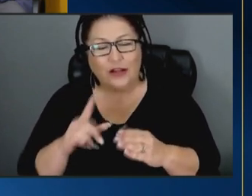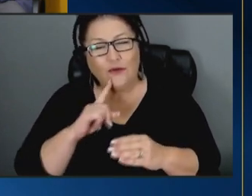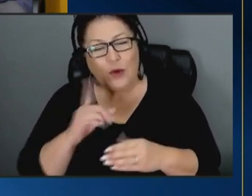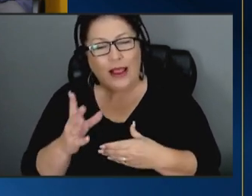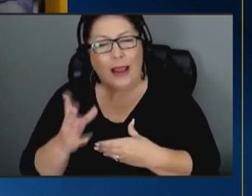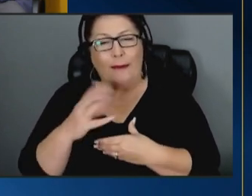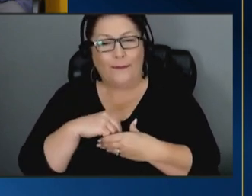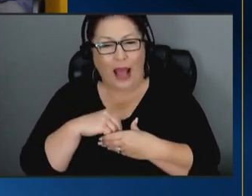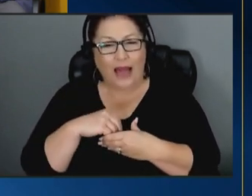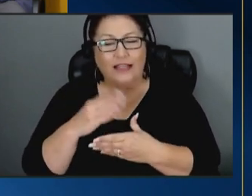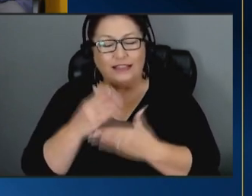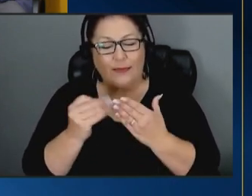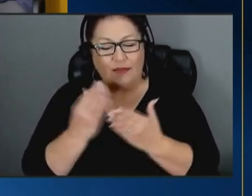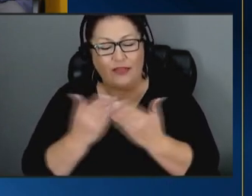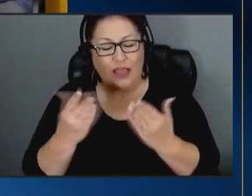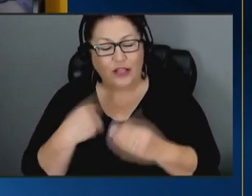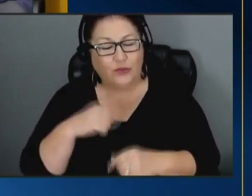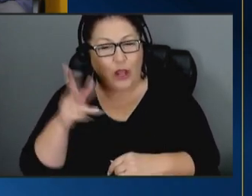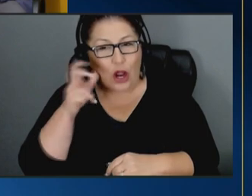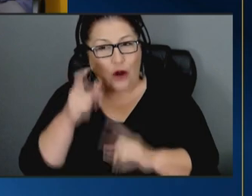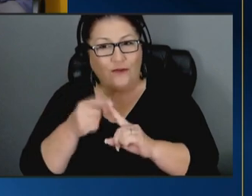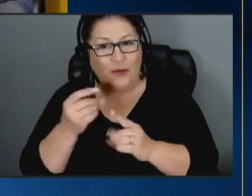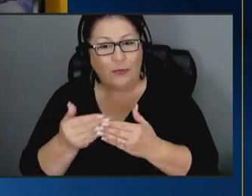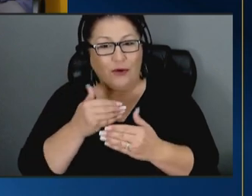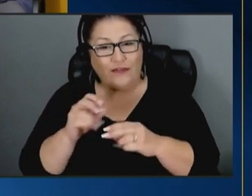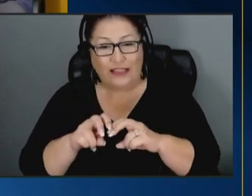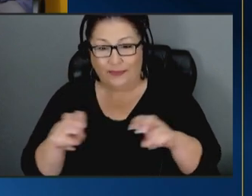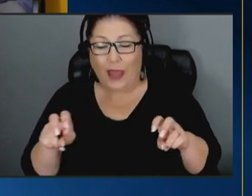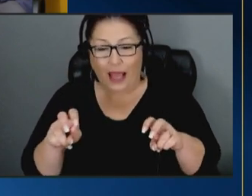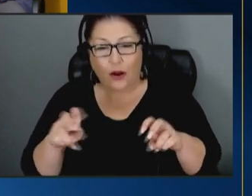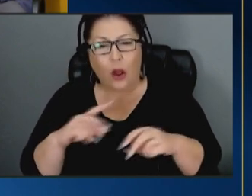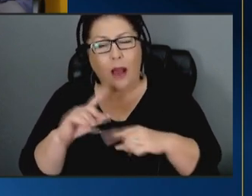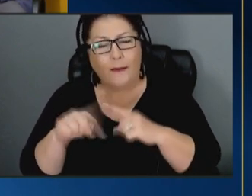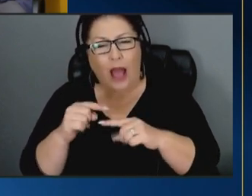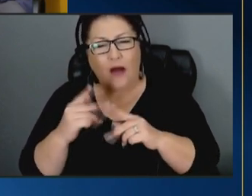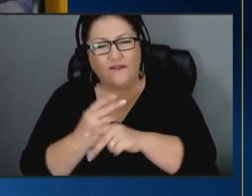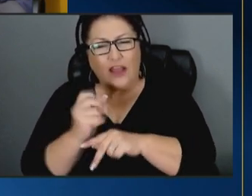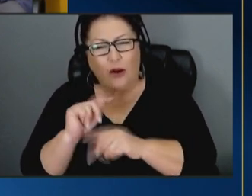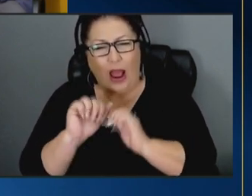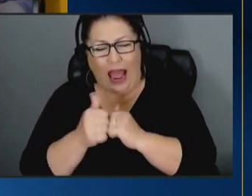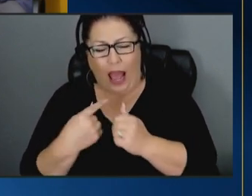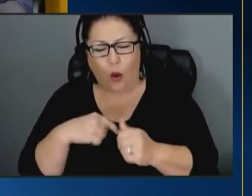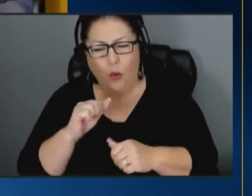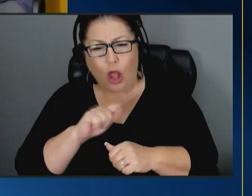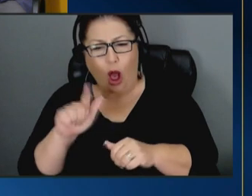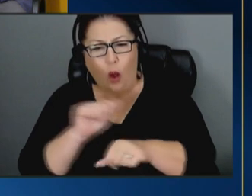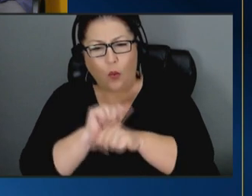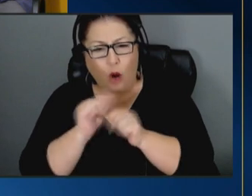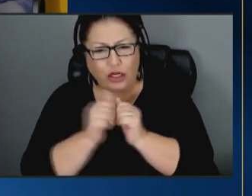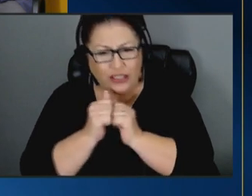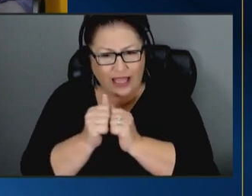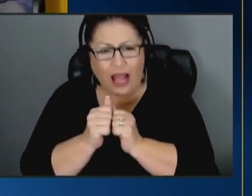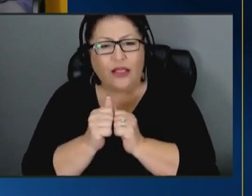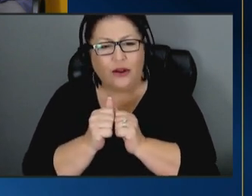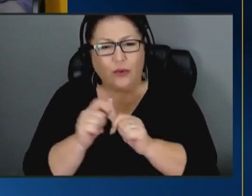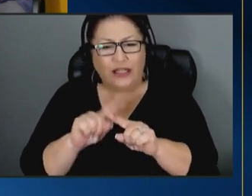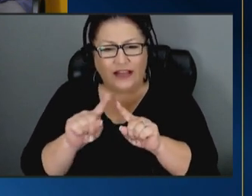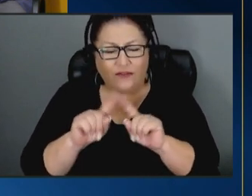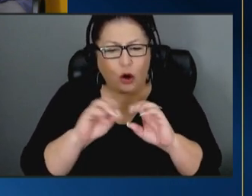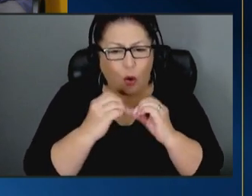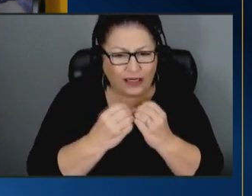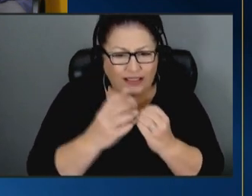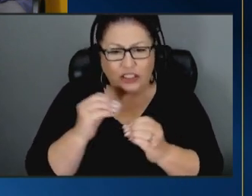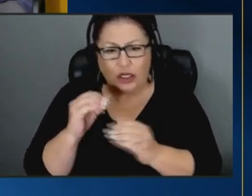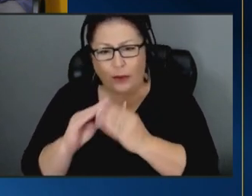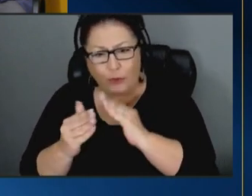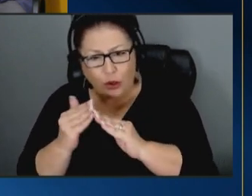of the things that we heard from the previous panel around really figuring out how do we all work together across organizations and communities and really